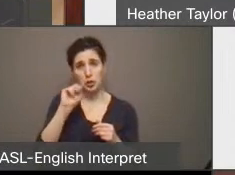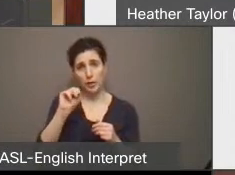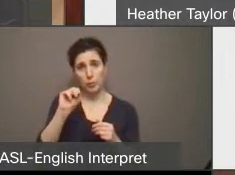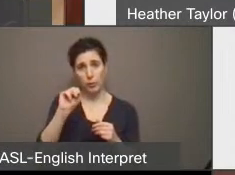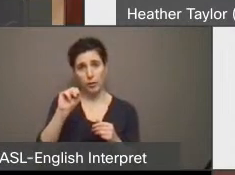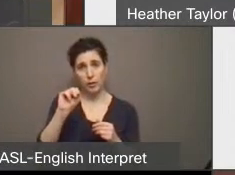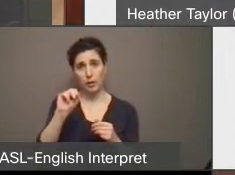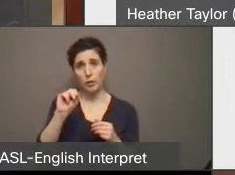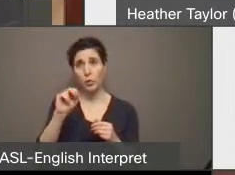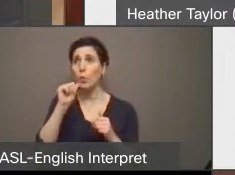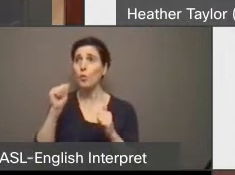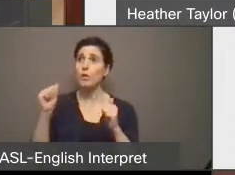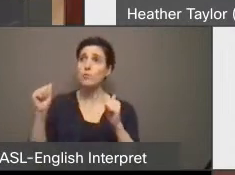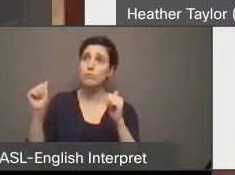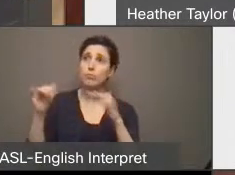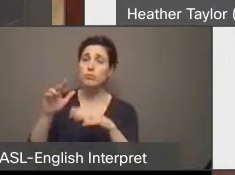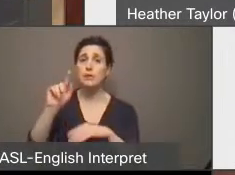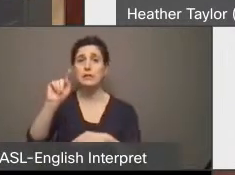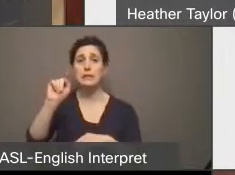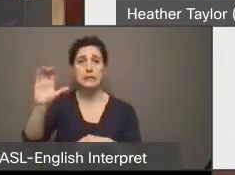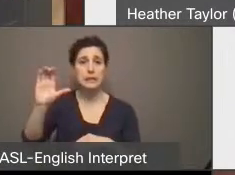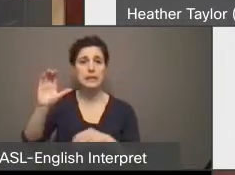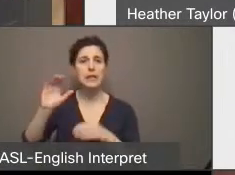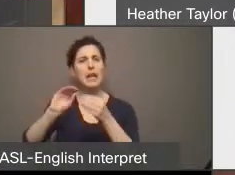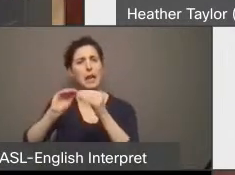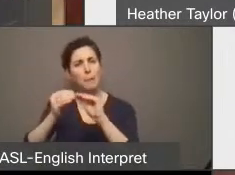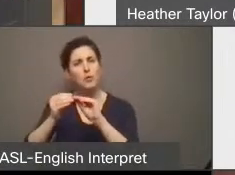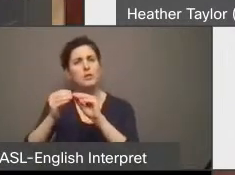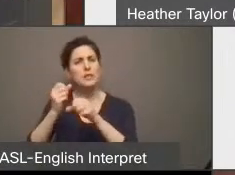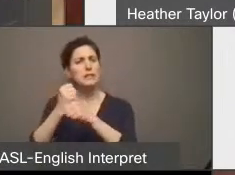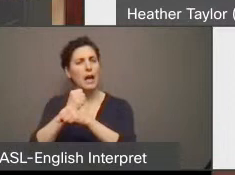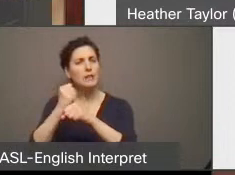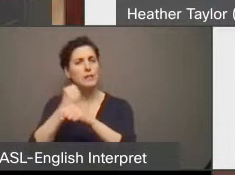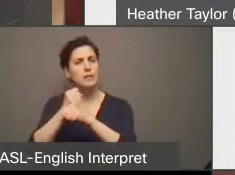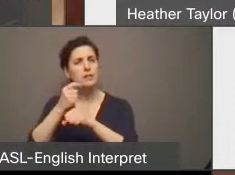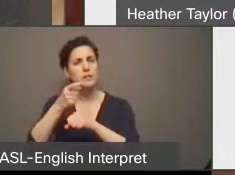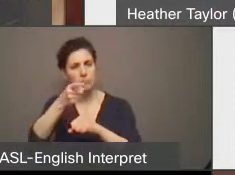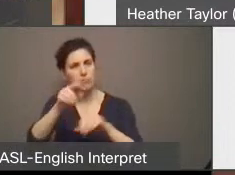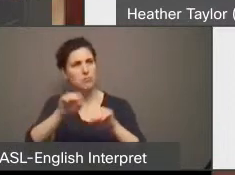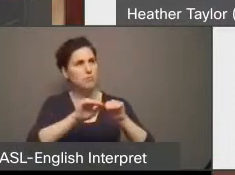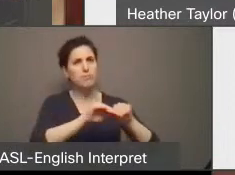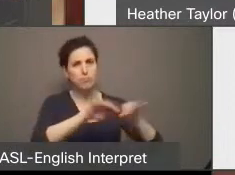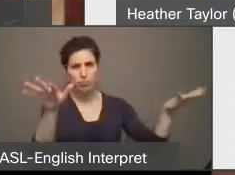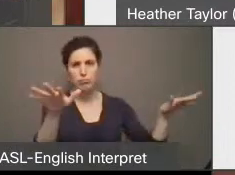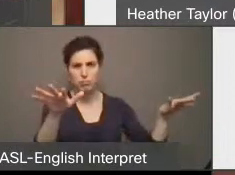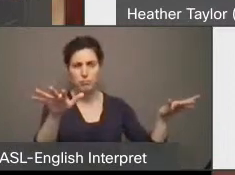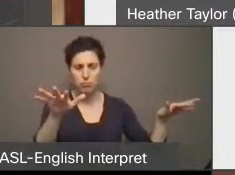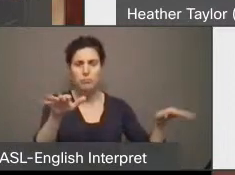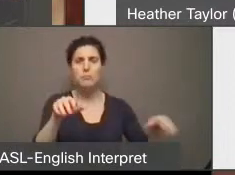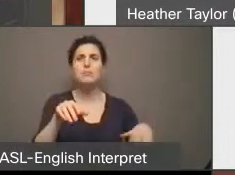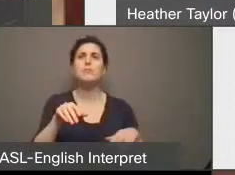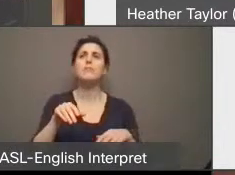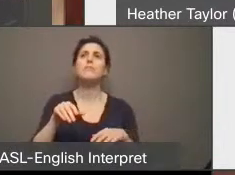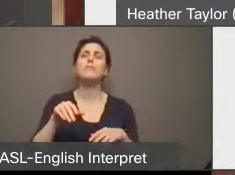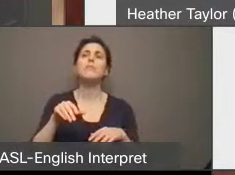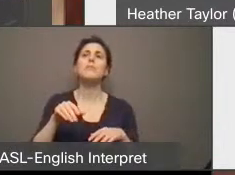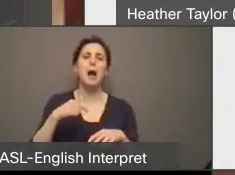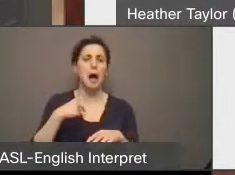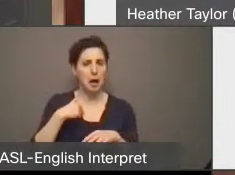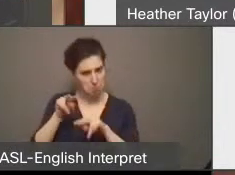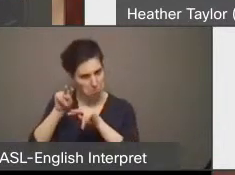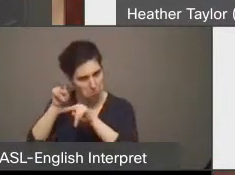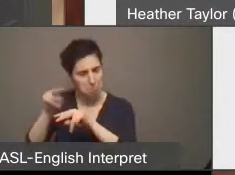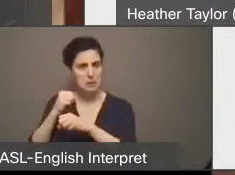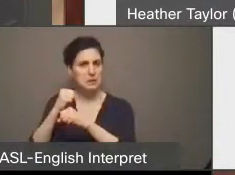numbers or rather the numbers that were released this month that you've used to update the TTC budget. So as we all know,